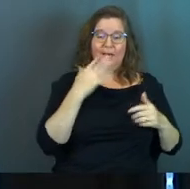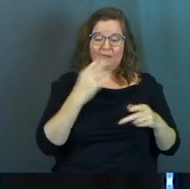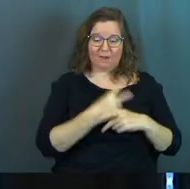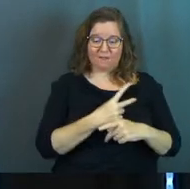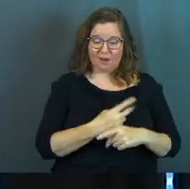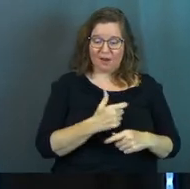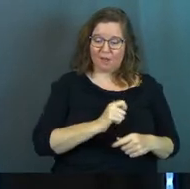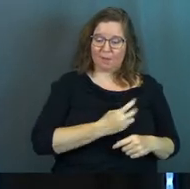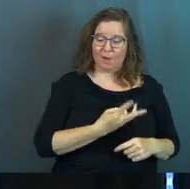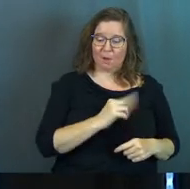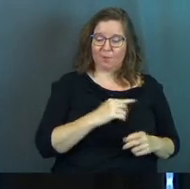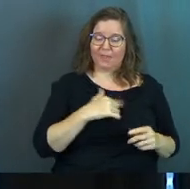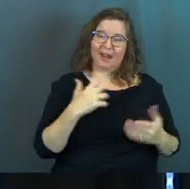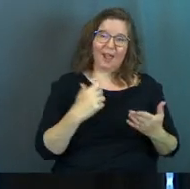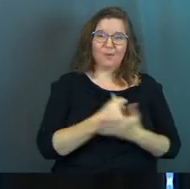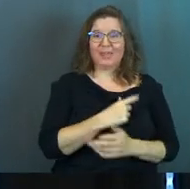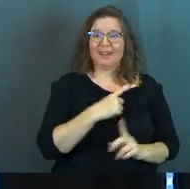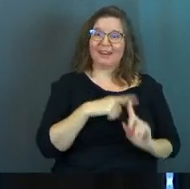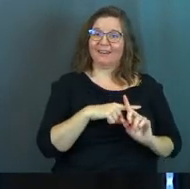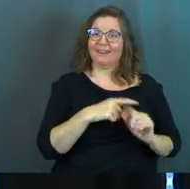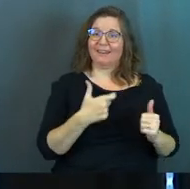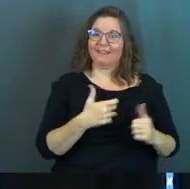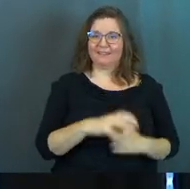And if I figure it out on my own, I win.